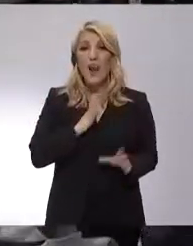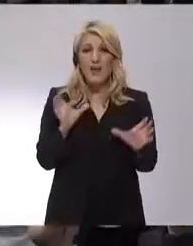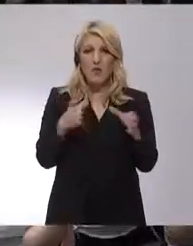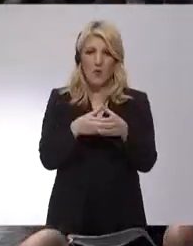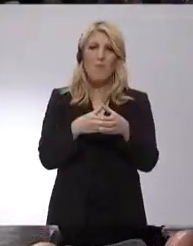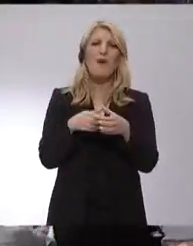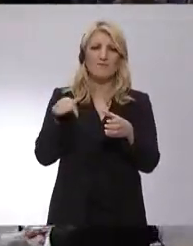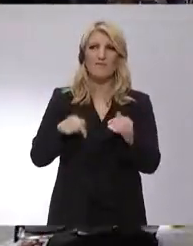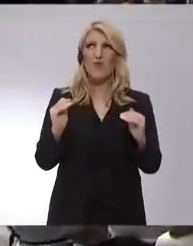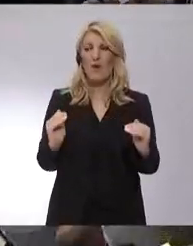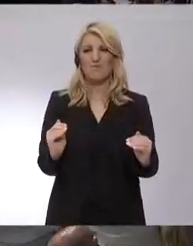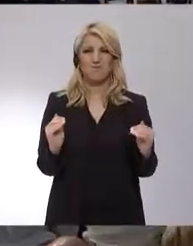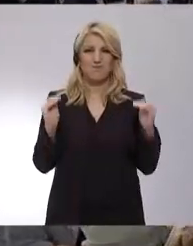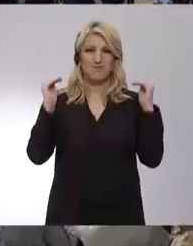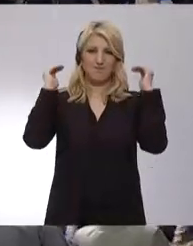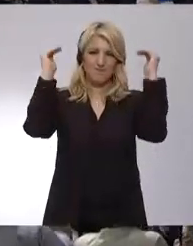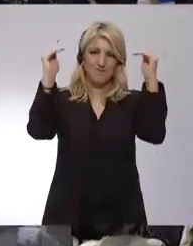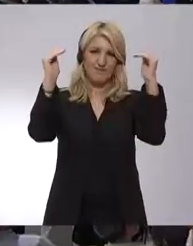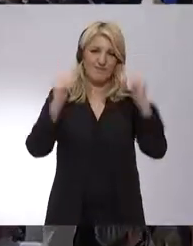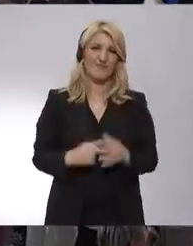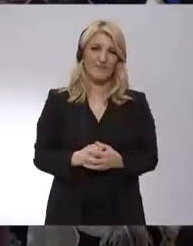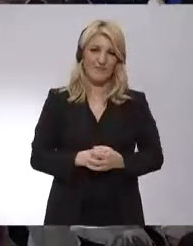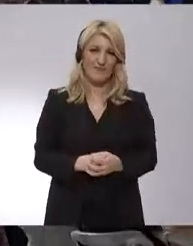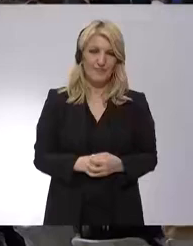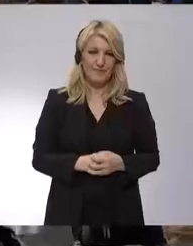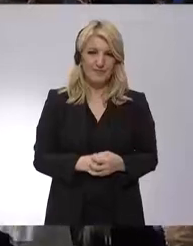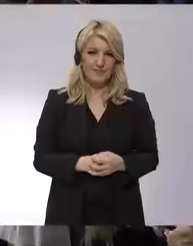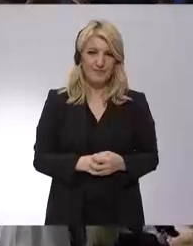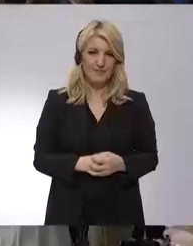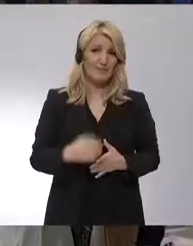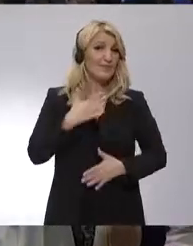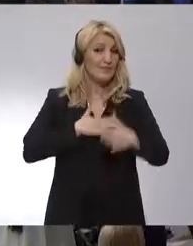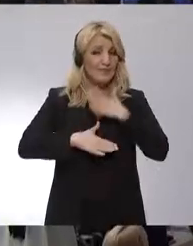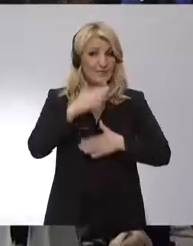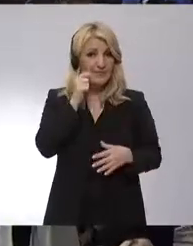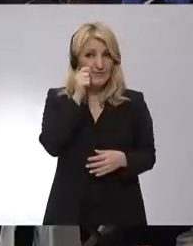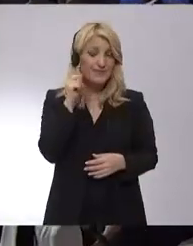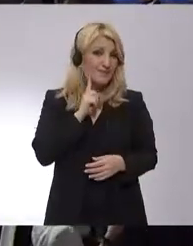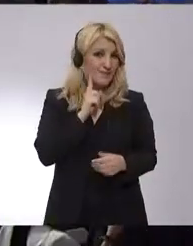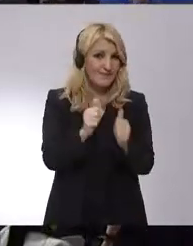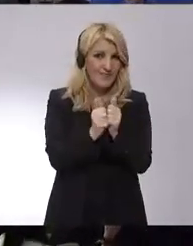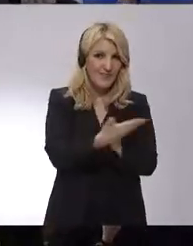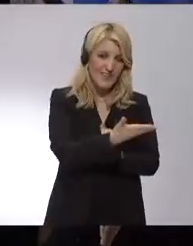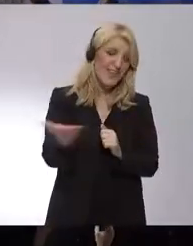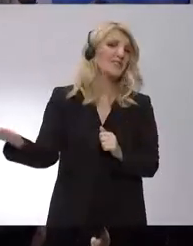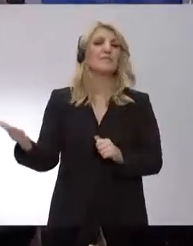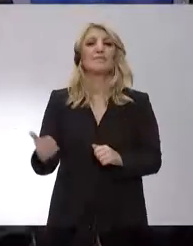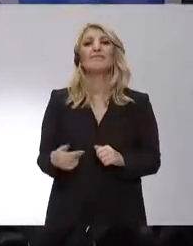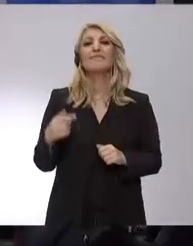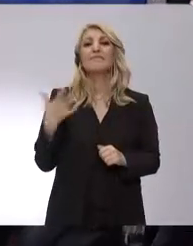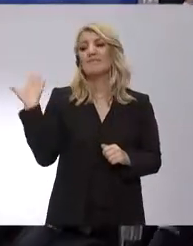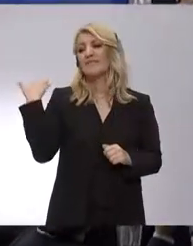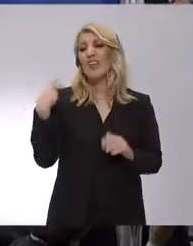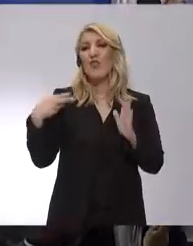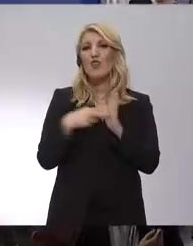Dear friends, 2024 will now be again a super election year. Half of the